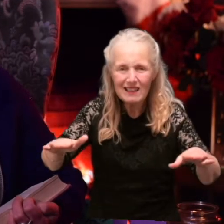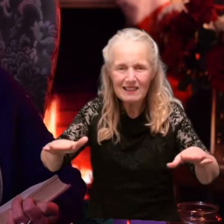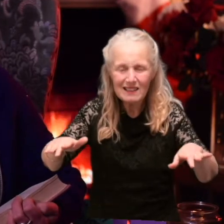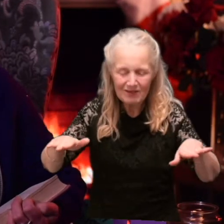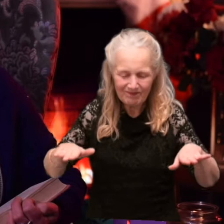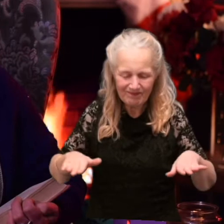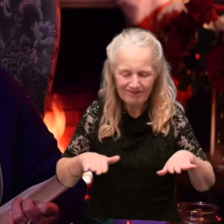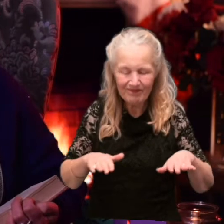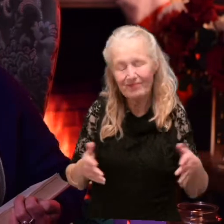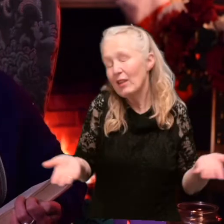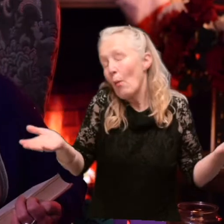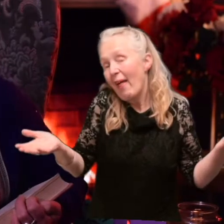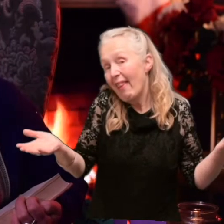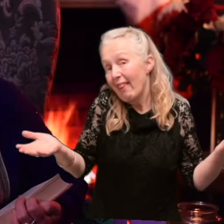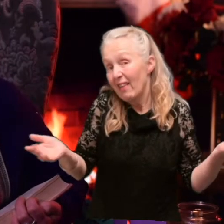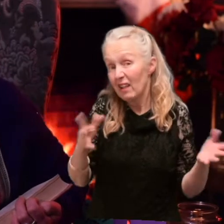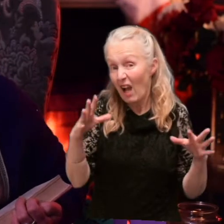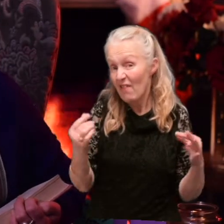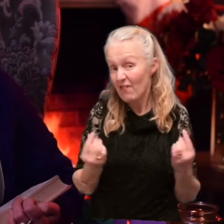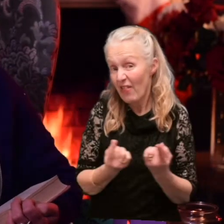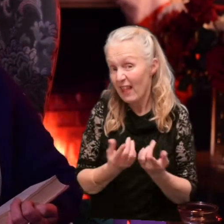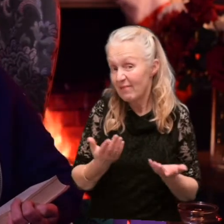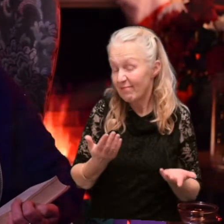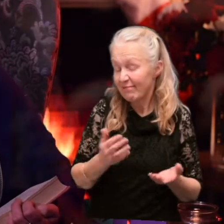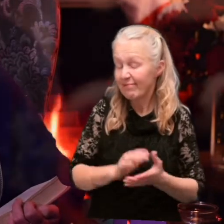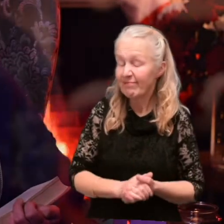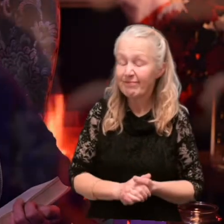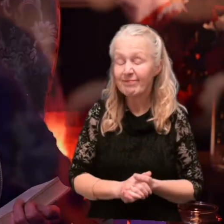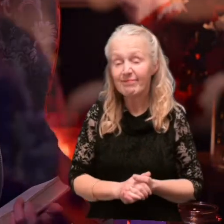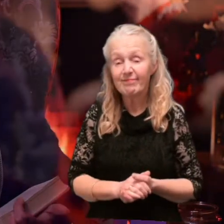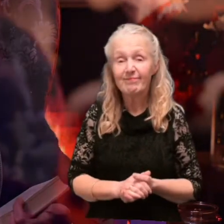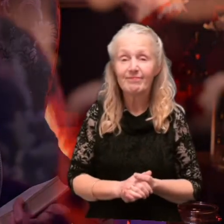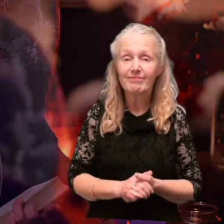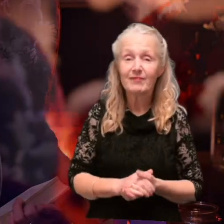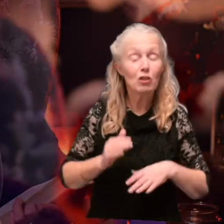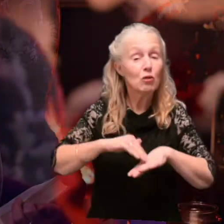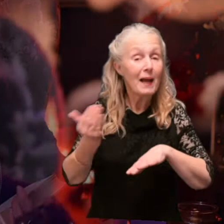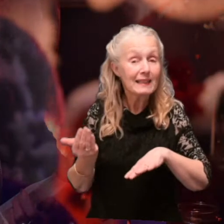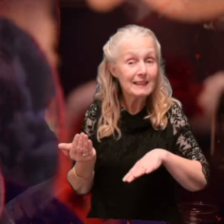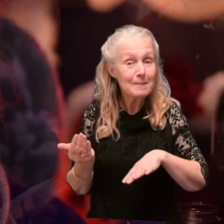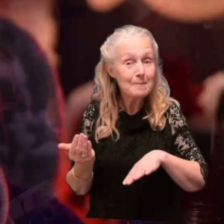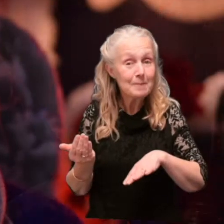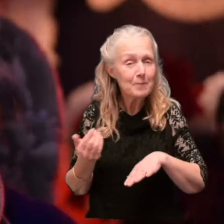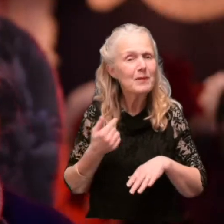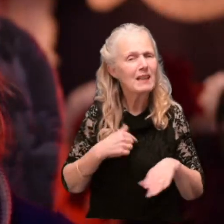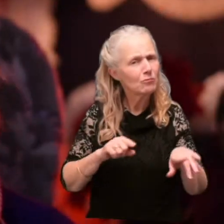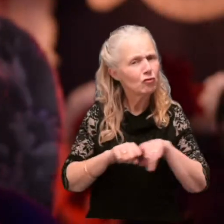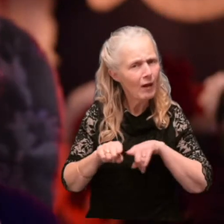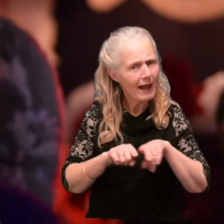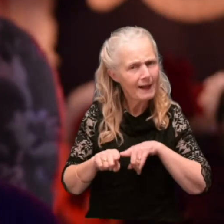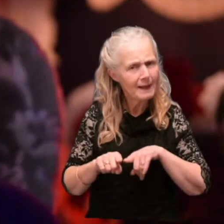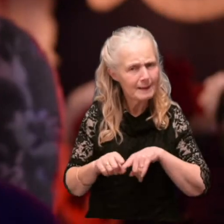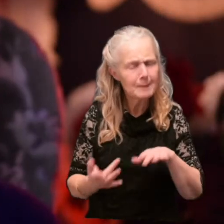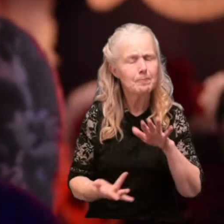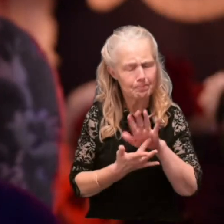Oh well. You can't have everything, she thought. No matter. I've made an effort and that's the main thing.